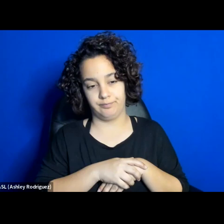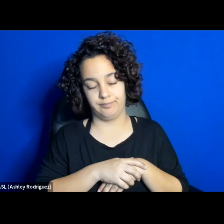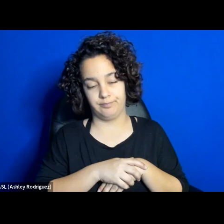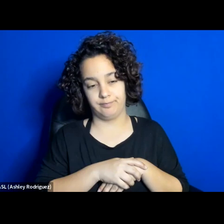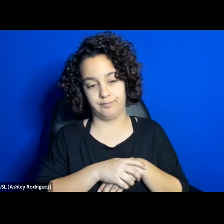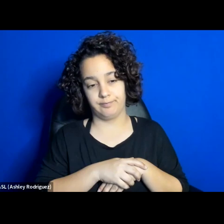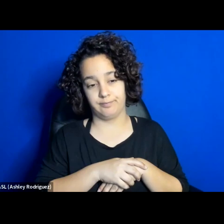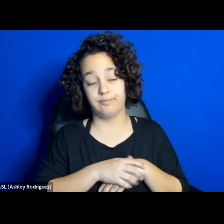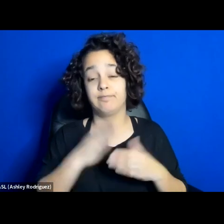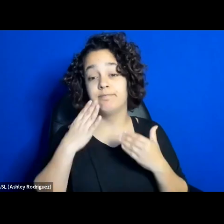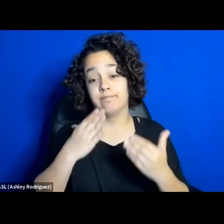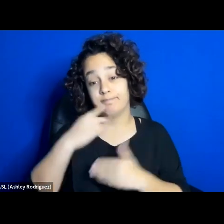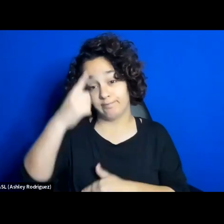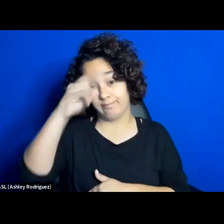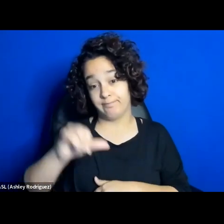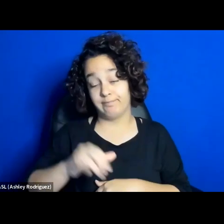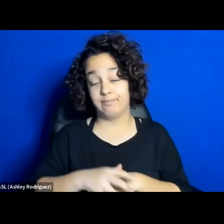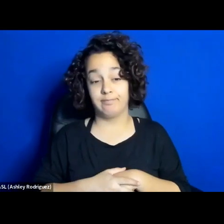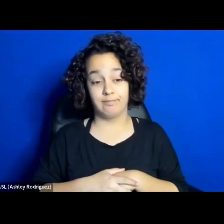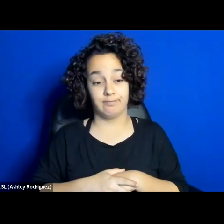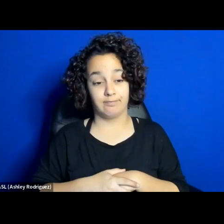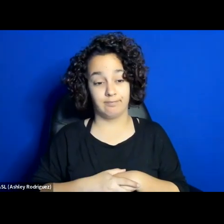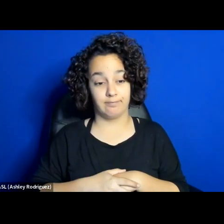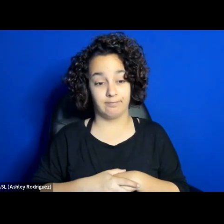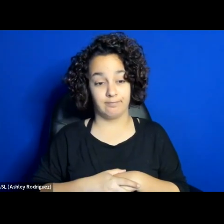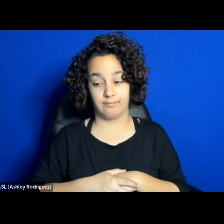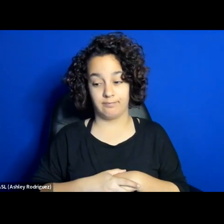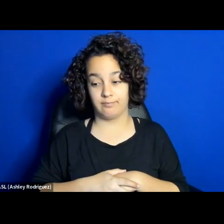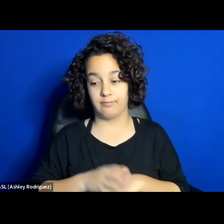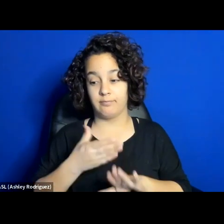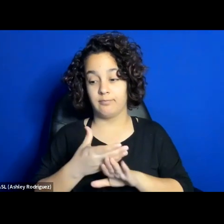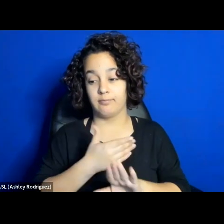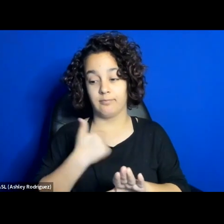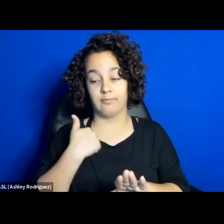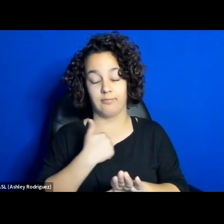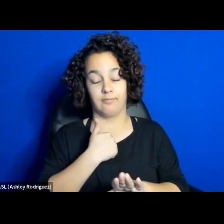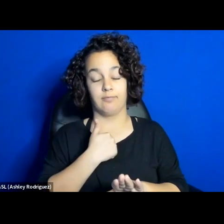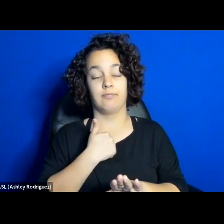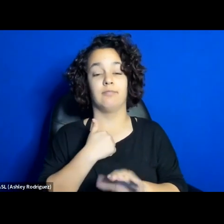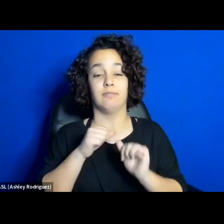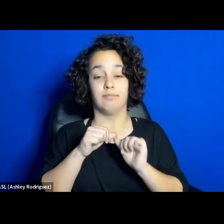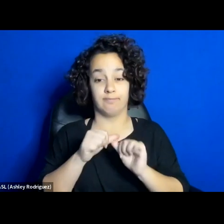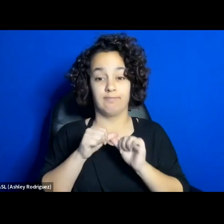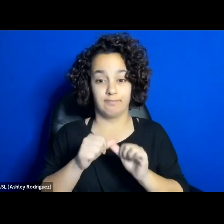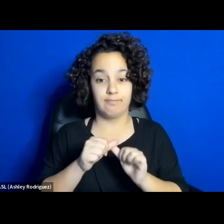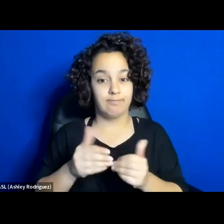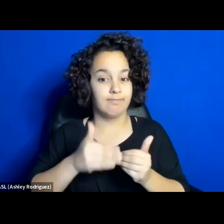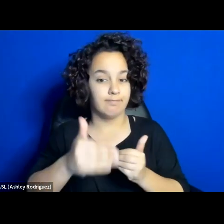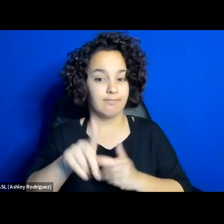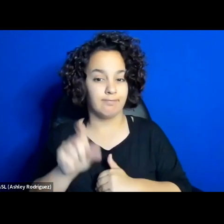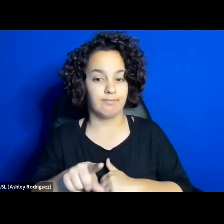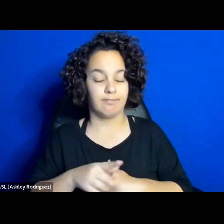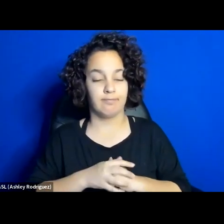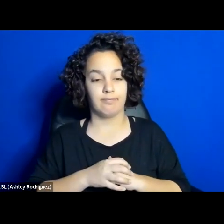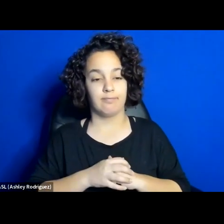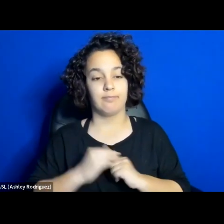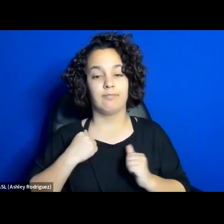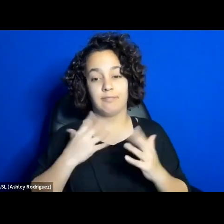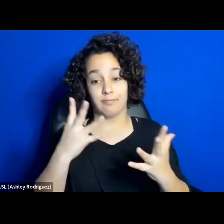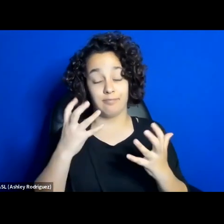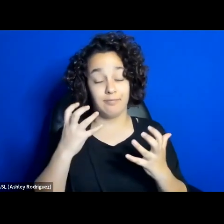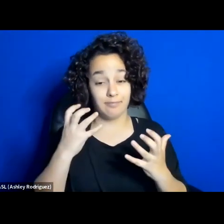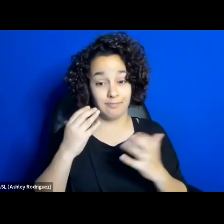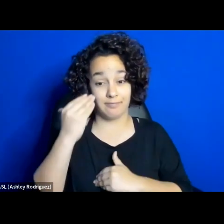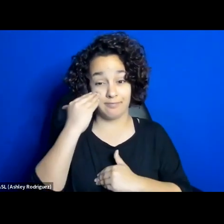Thank you for that. And before I go on to my next question, I would like to hear more about